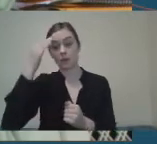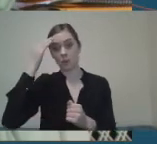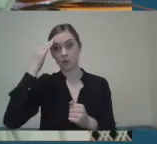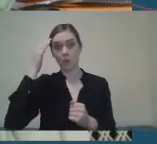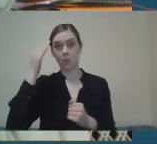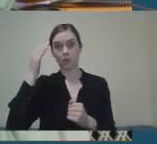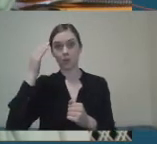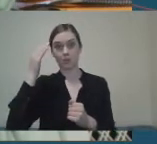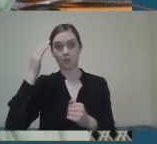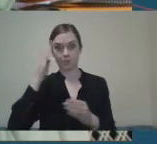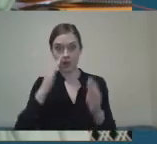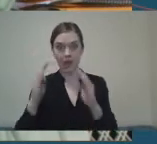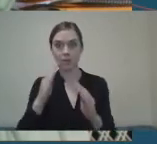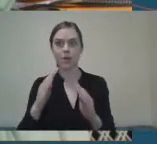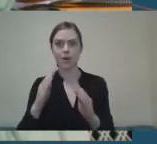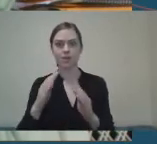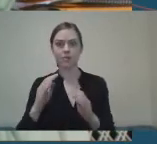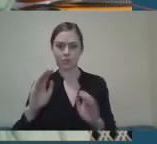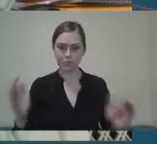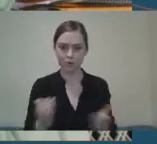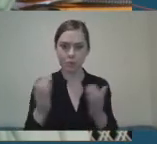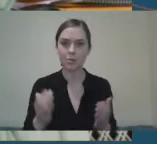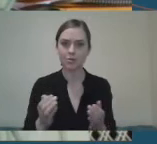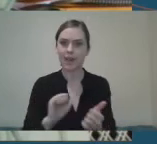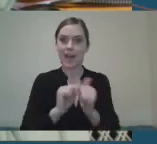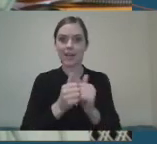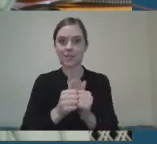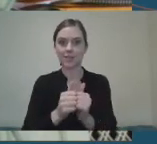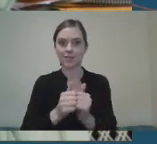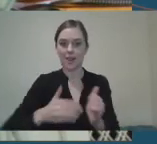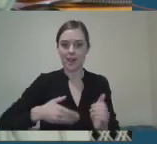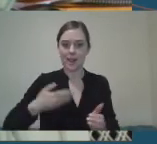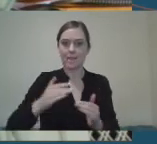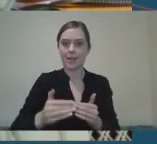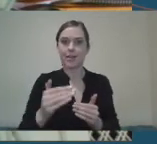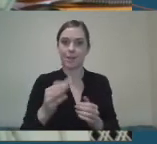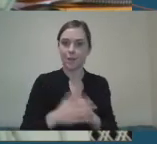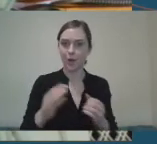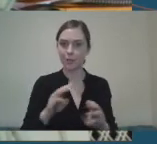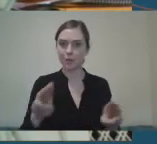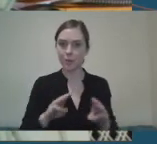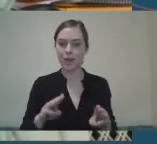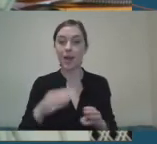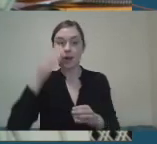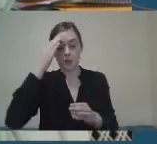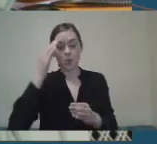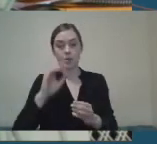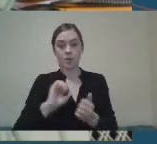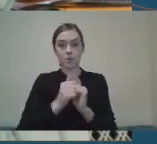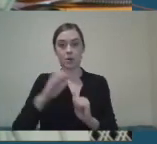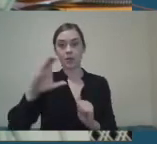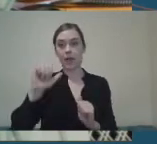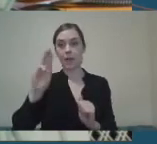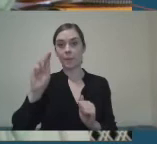we need to promote that active lifestyle for many people. But the sports capital programme, I know, has been a key pillar, and one of the